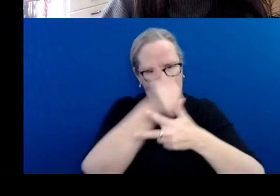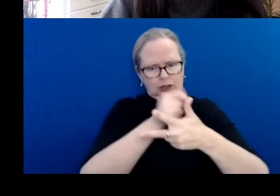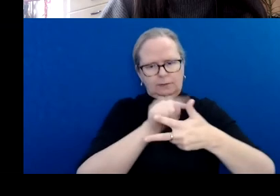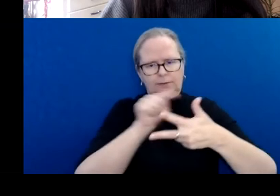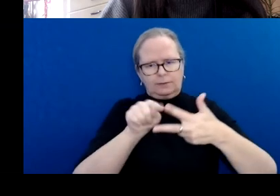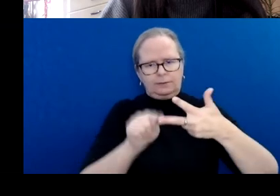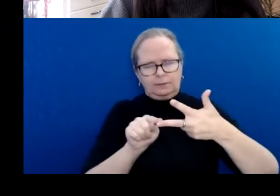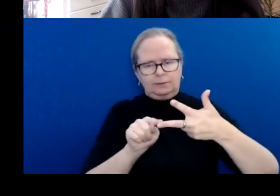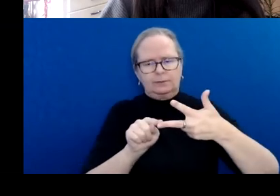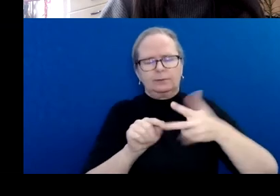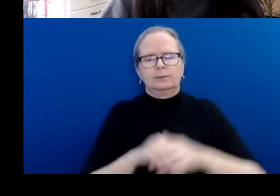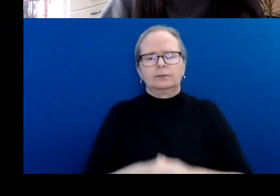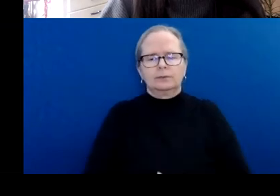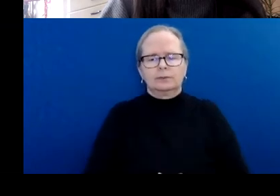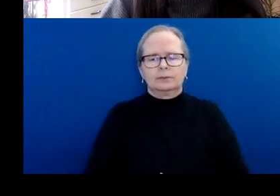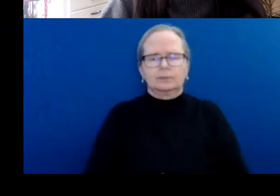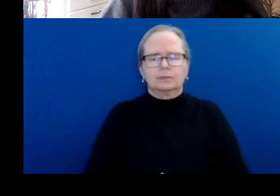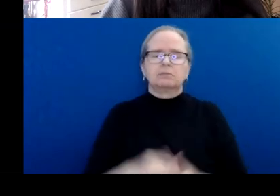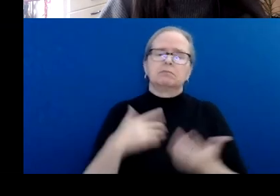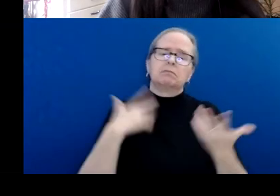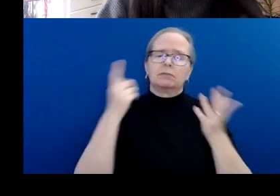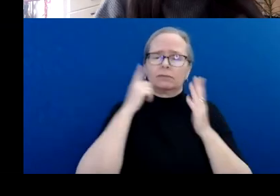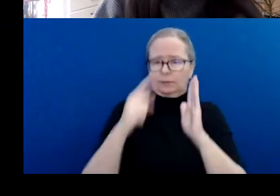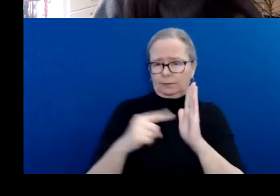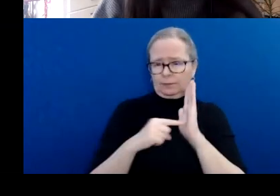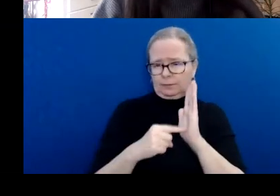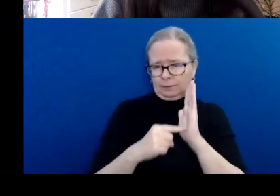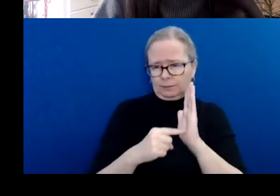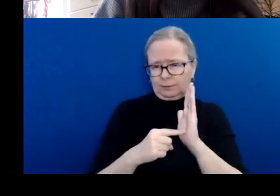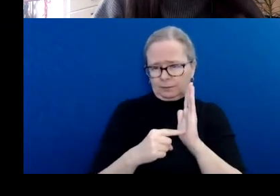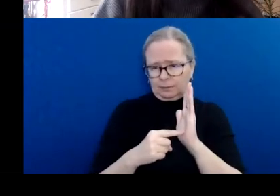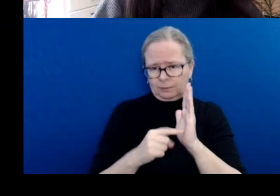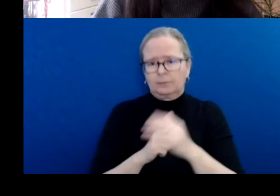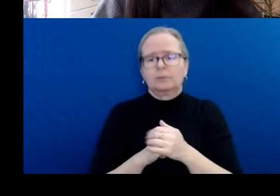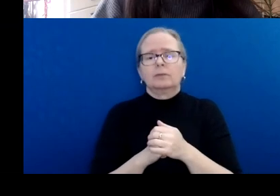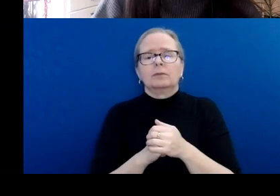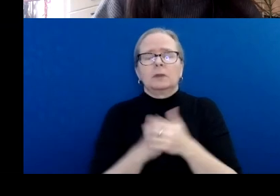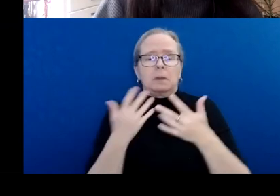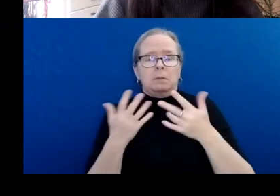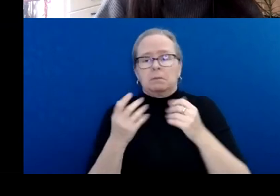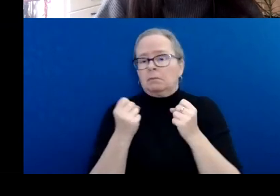For example, strongly agree will always equal the same number of points.